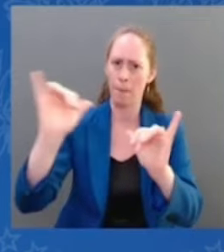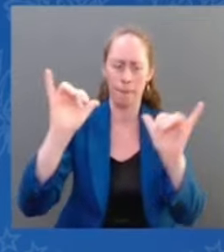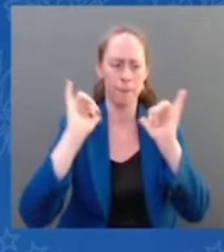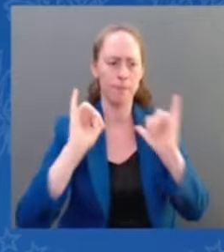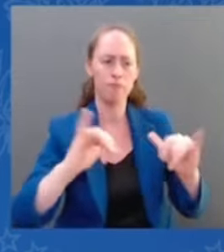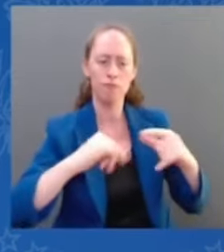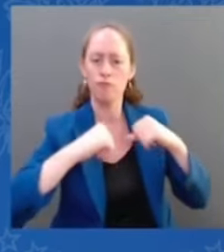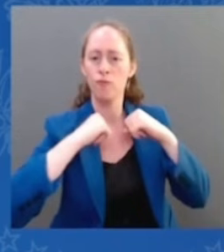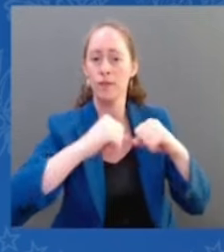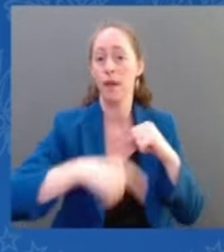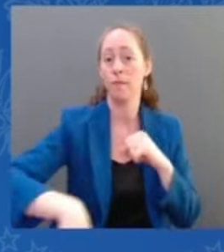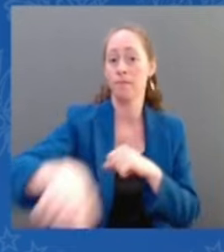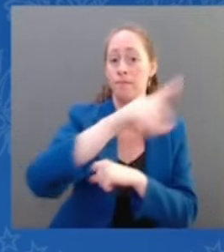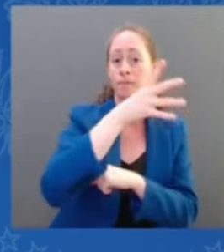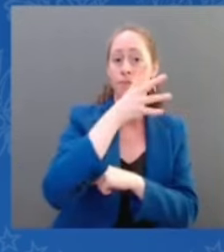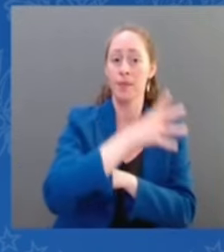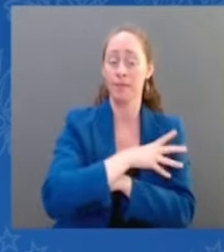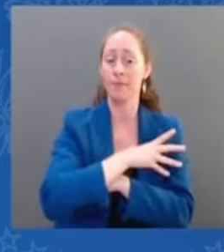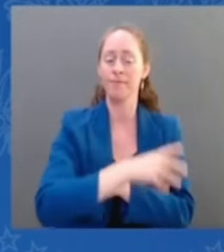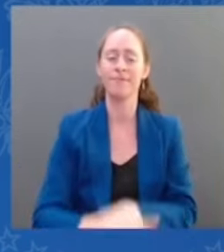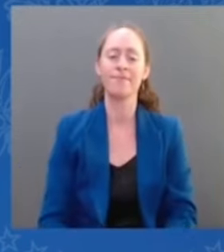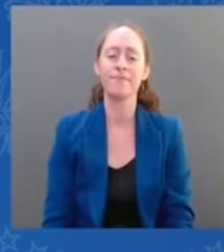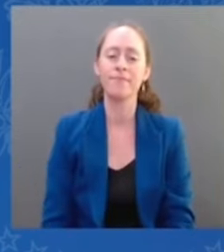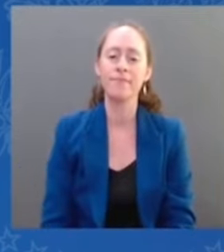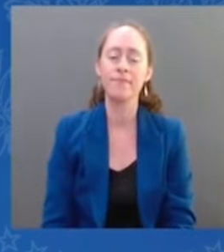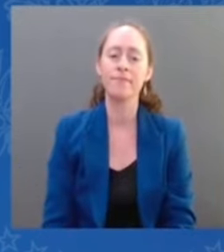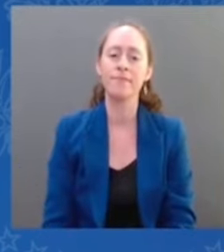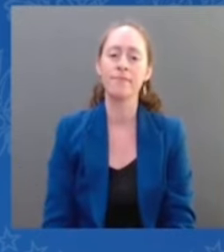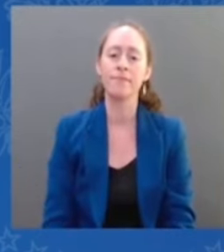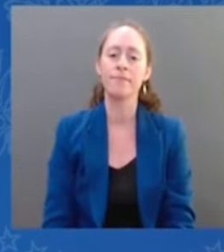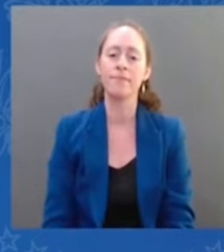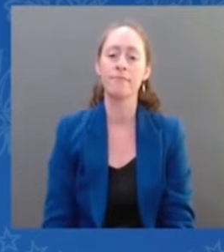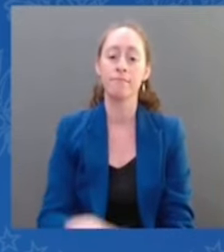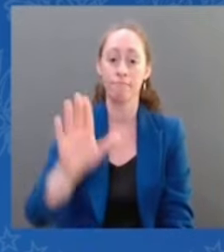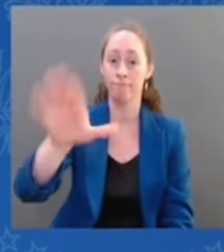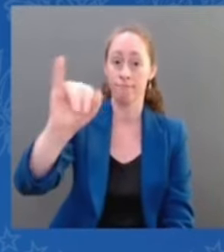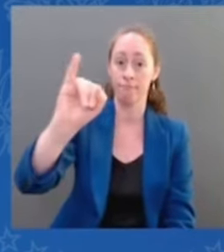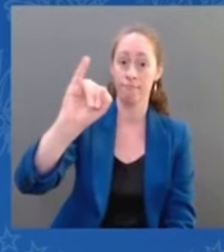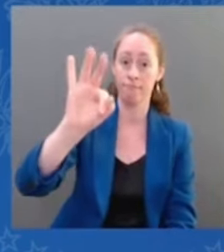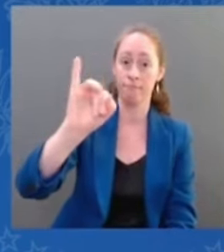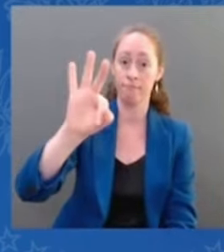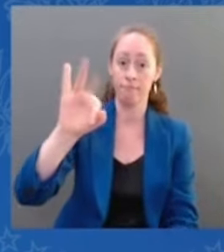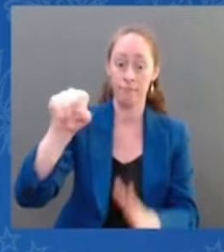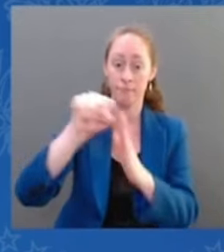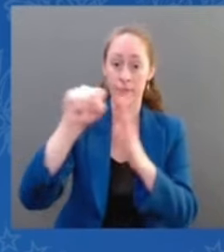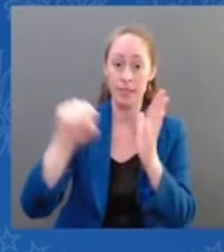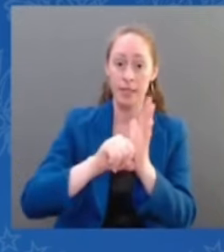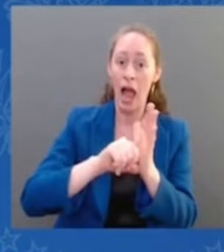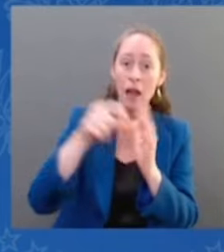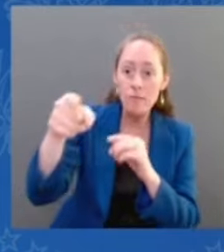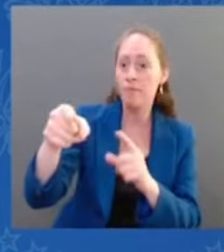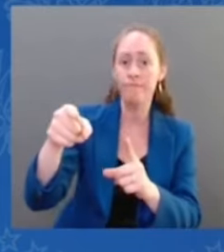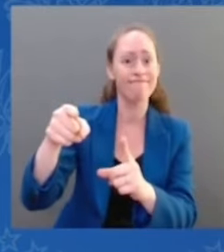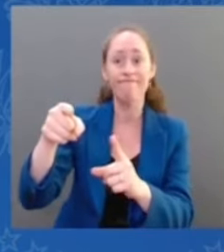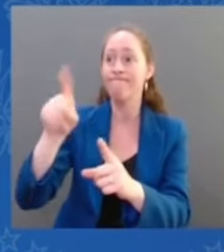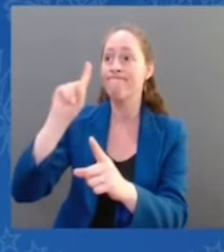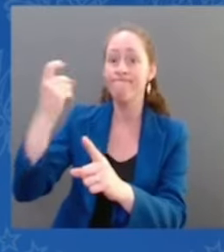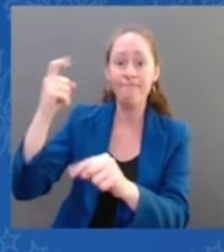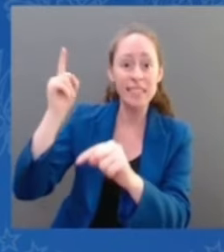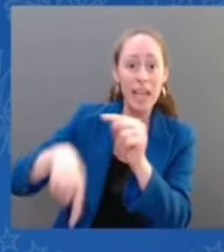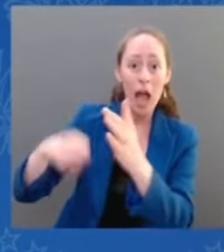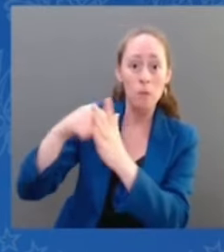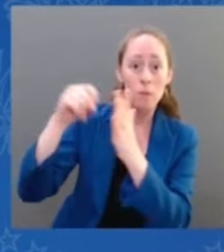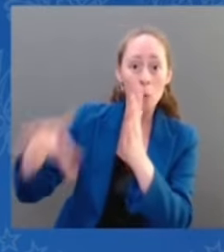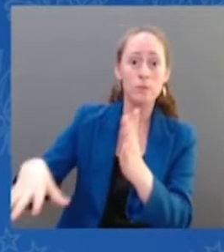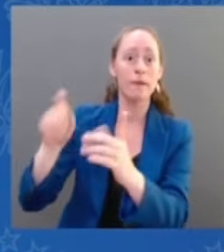to protect the right of women to travel from state that prohibits seeking the medical attention that she needs to a state to